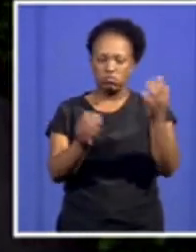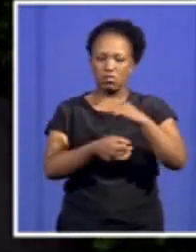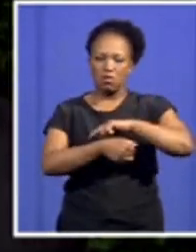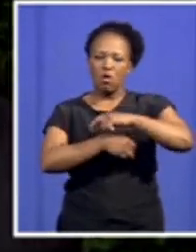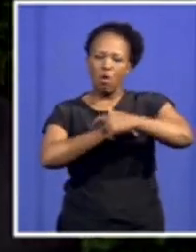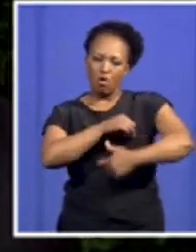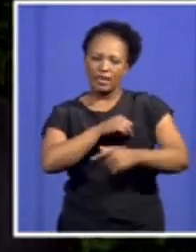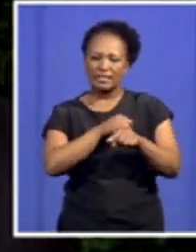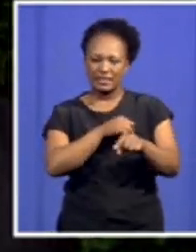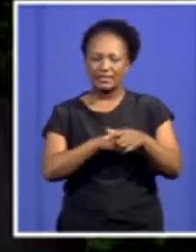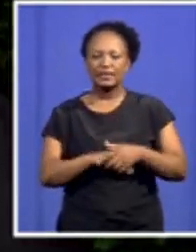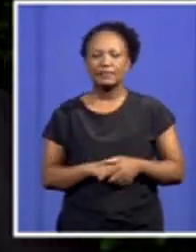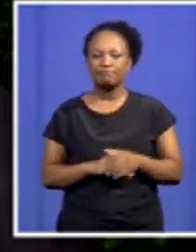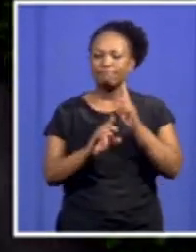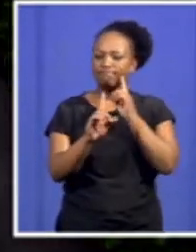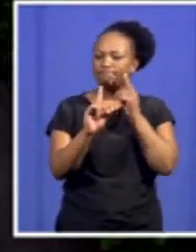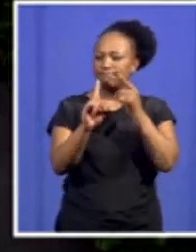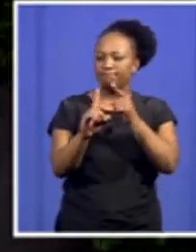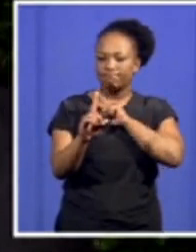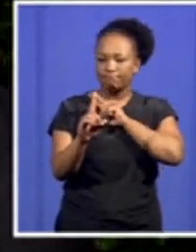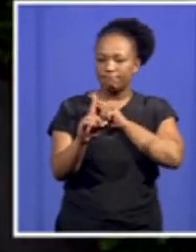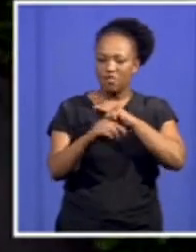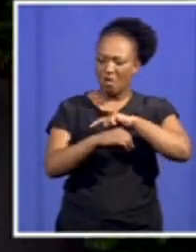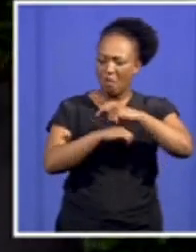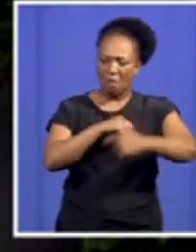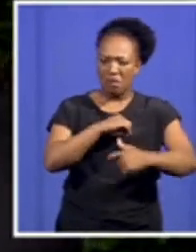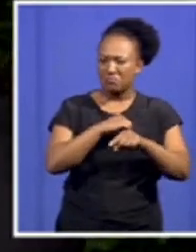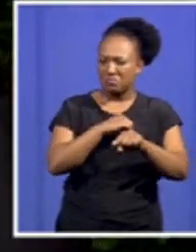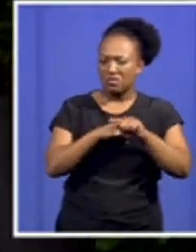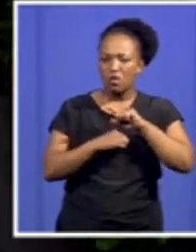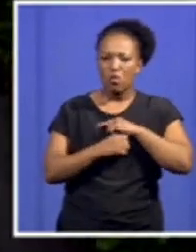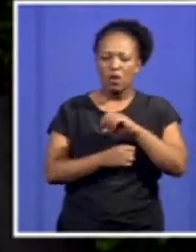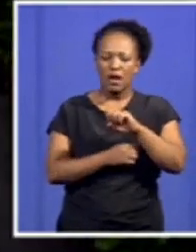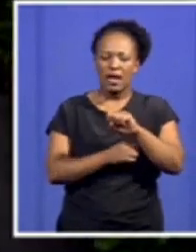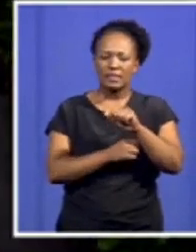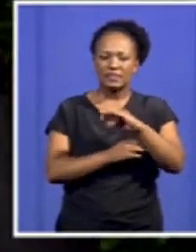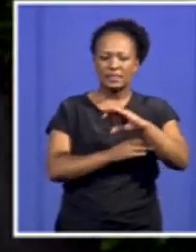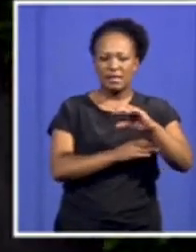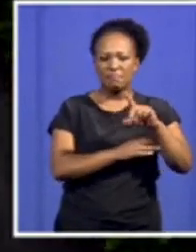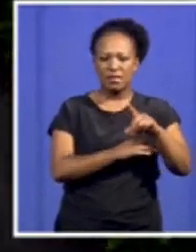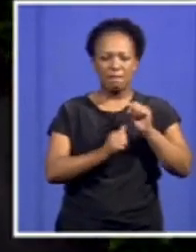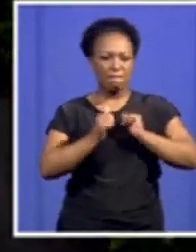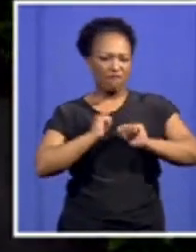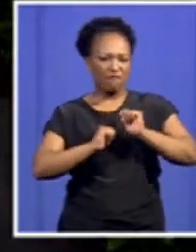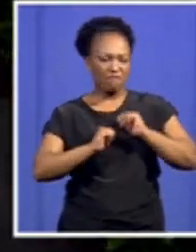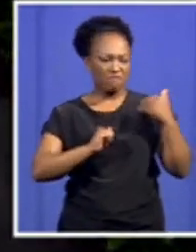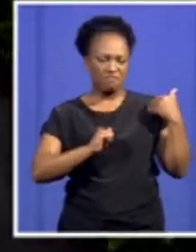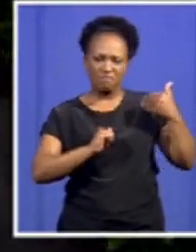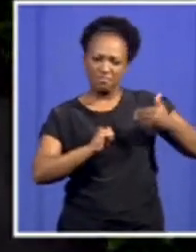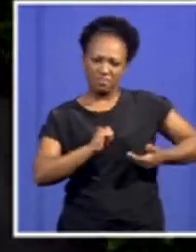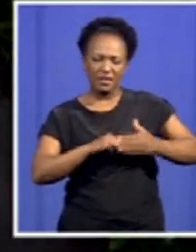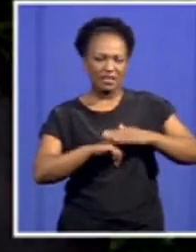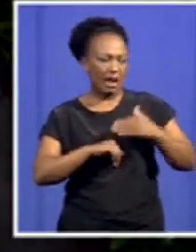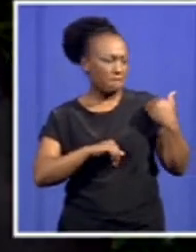do evaluation of the SACP's performance in the past period and do evaluation of